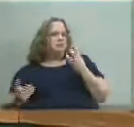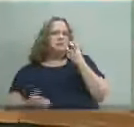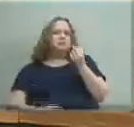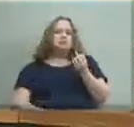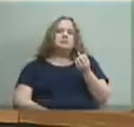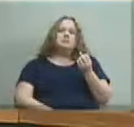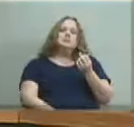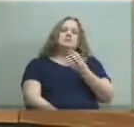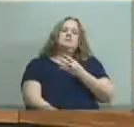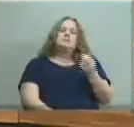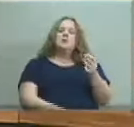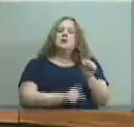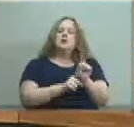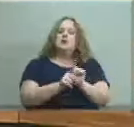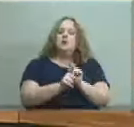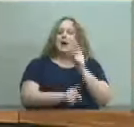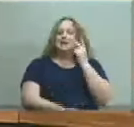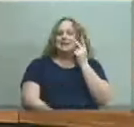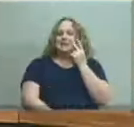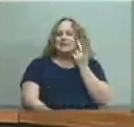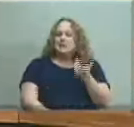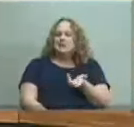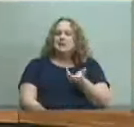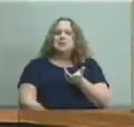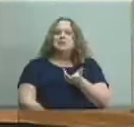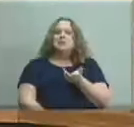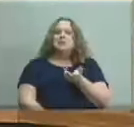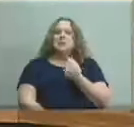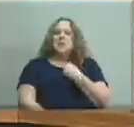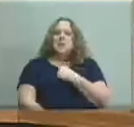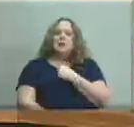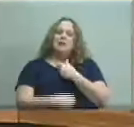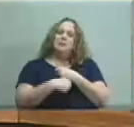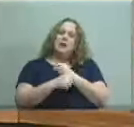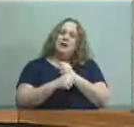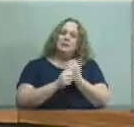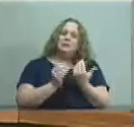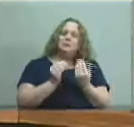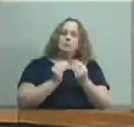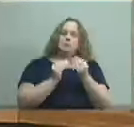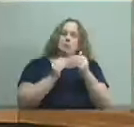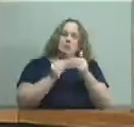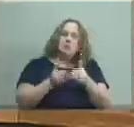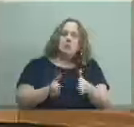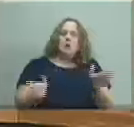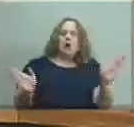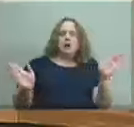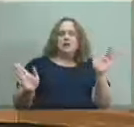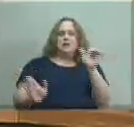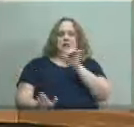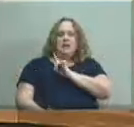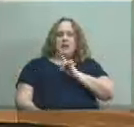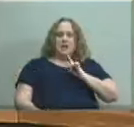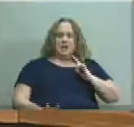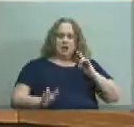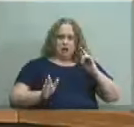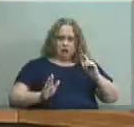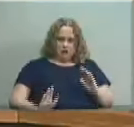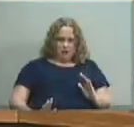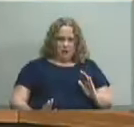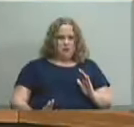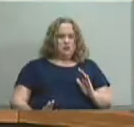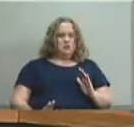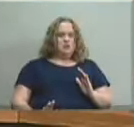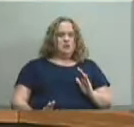how we strike out some of the some of these items it is because we make it more broad as a legislator who has you know